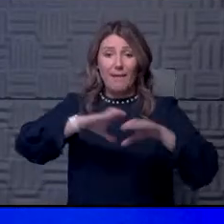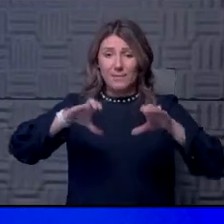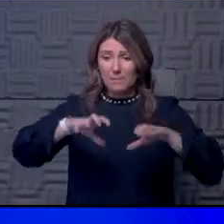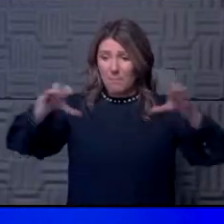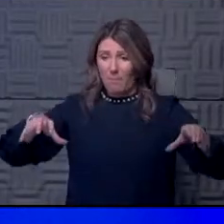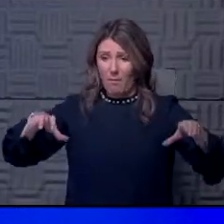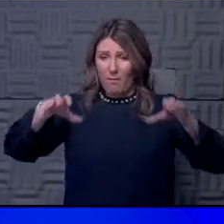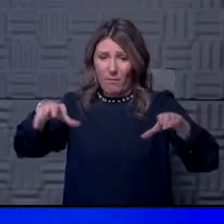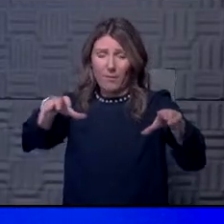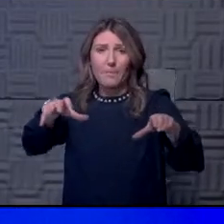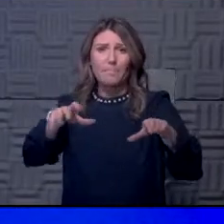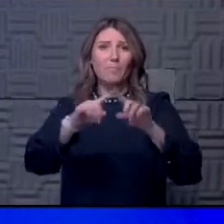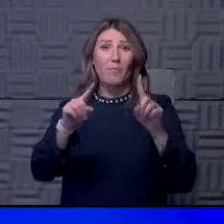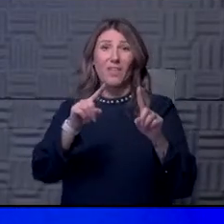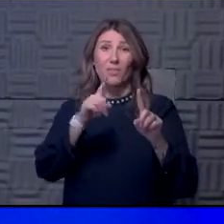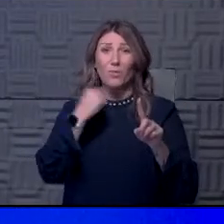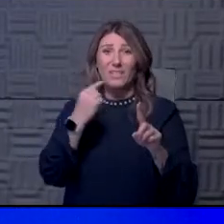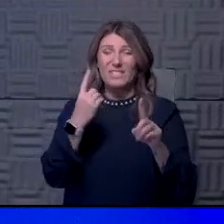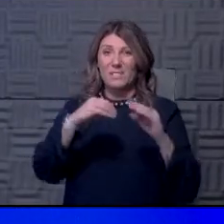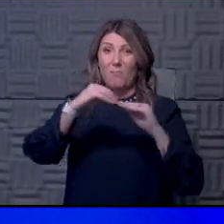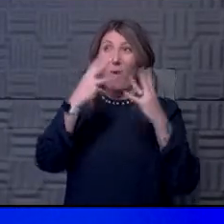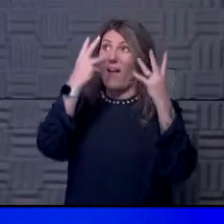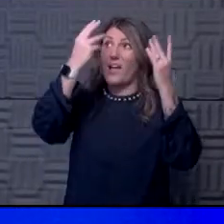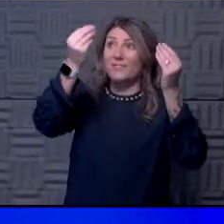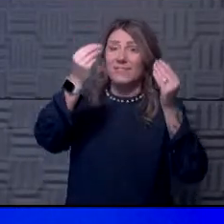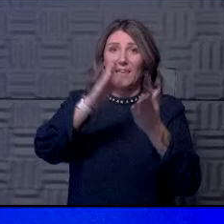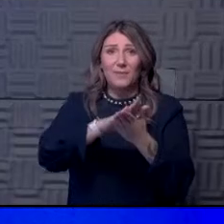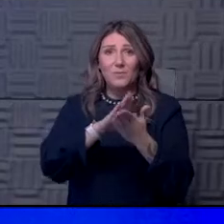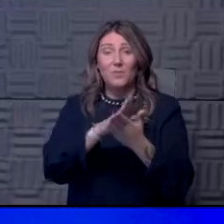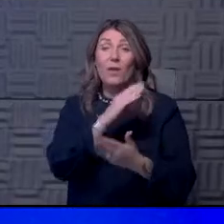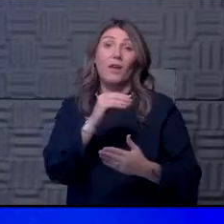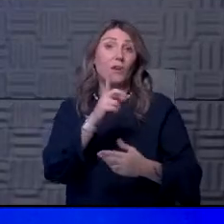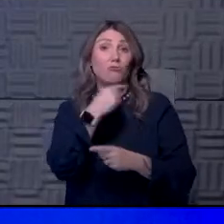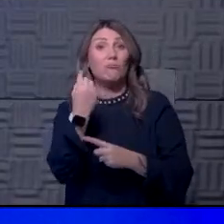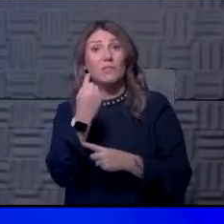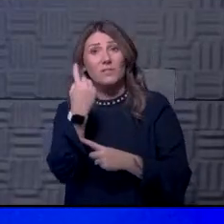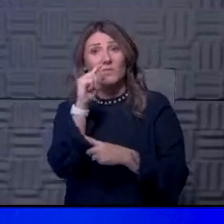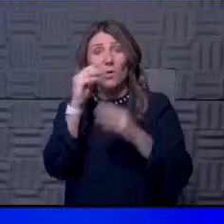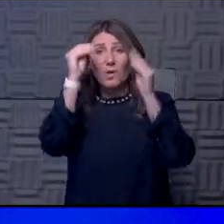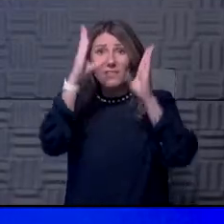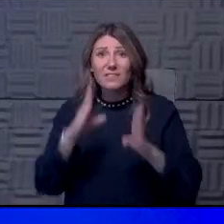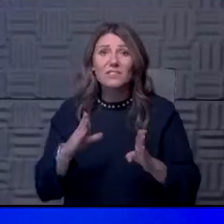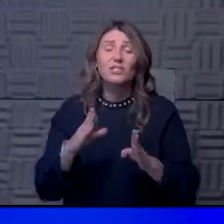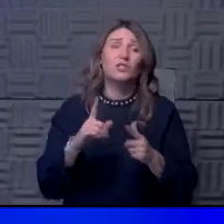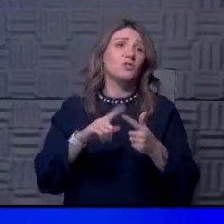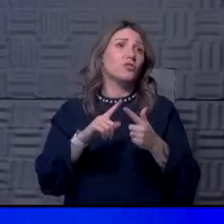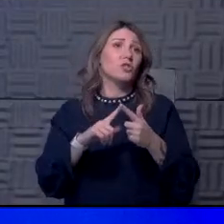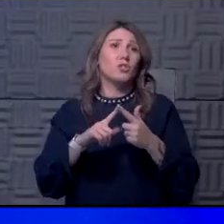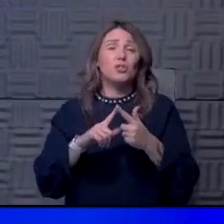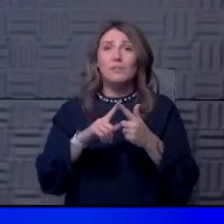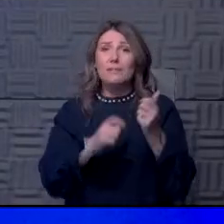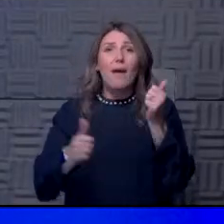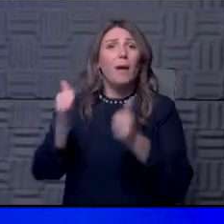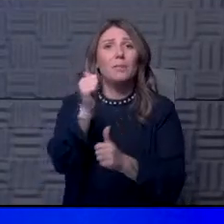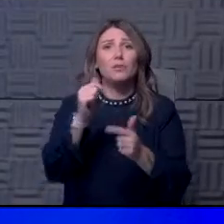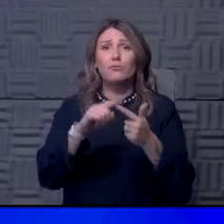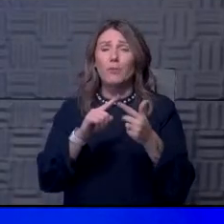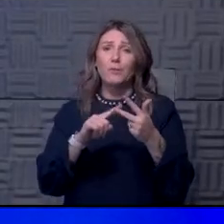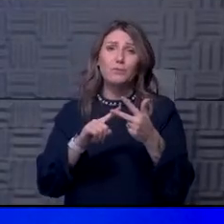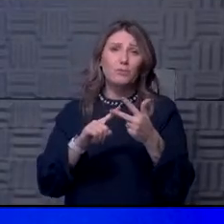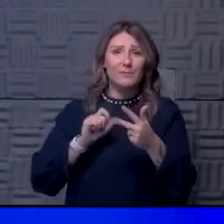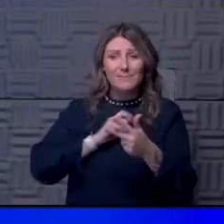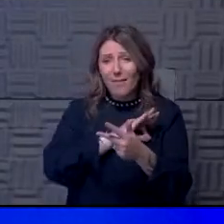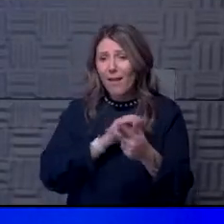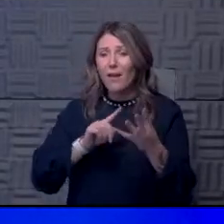of the school. But there's also a risk to the teachers, administrators, counselors, the other support people. If they're meeting